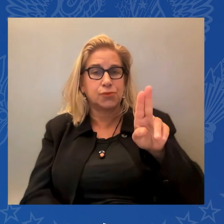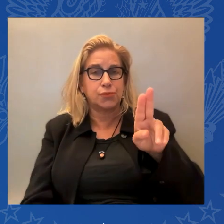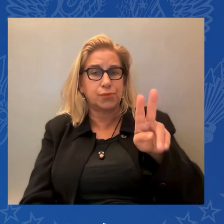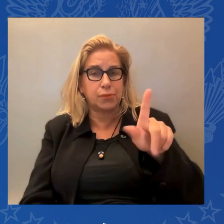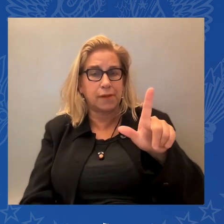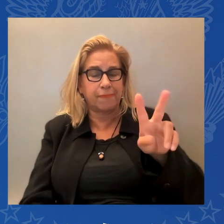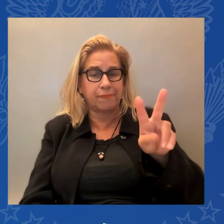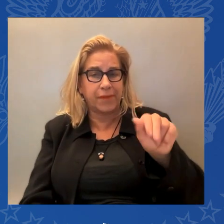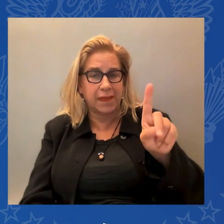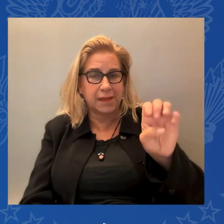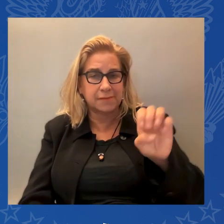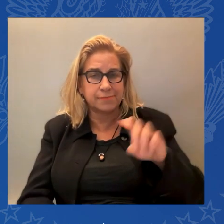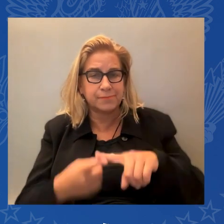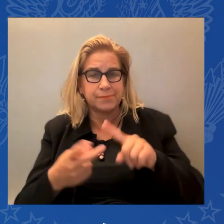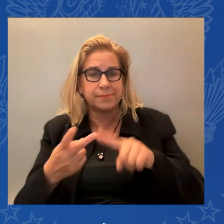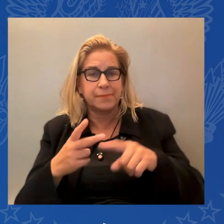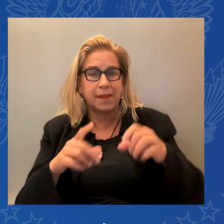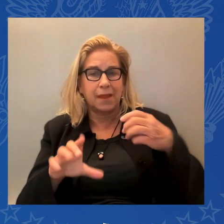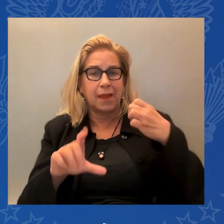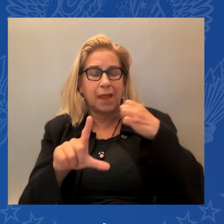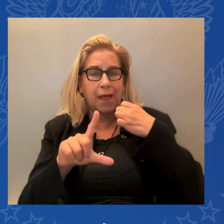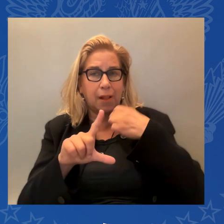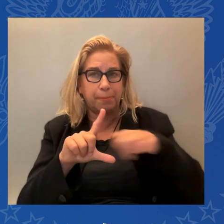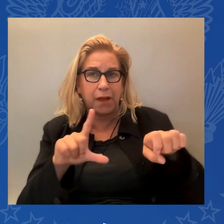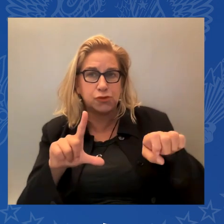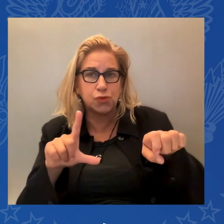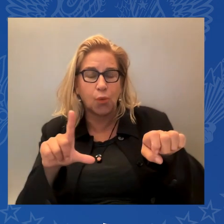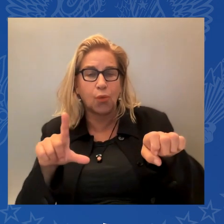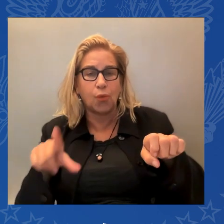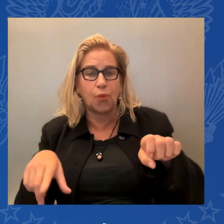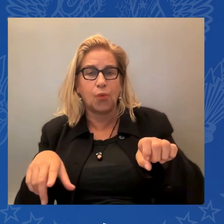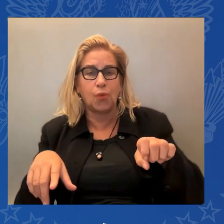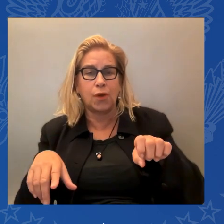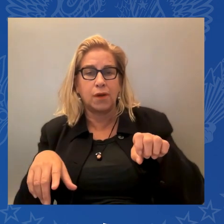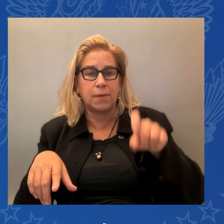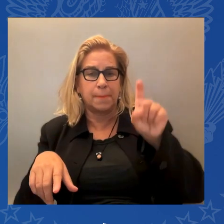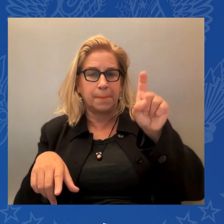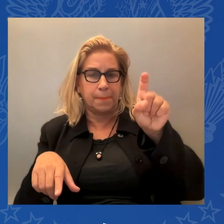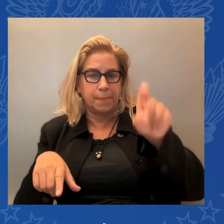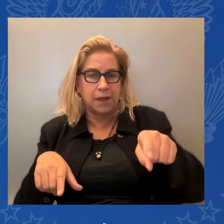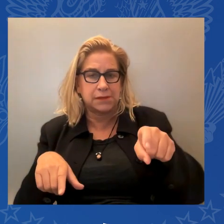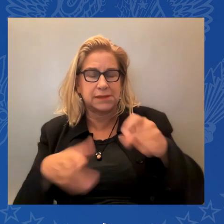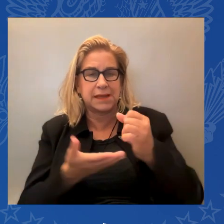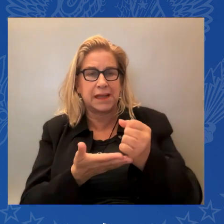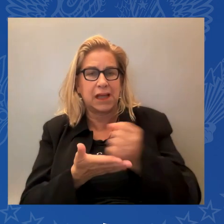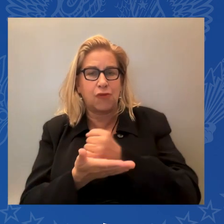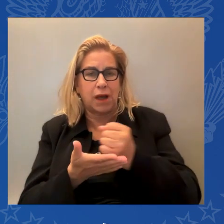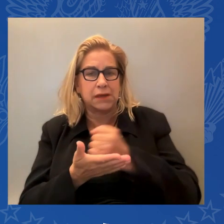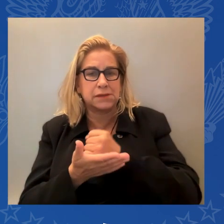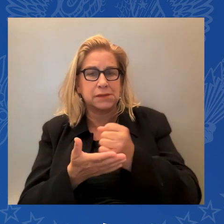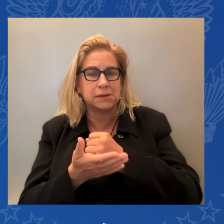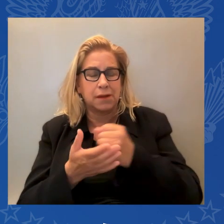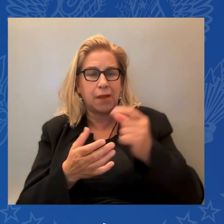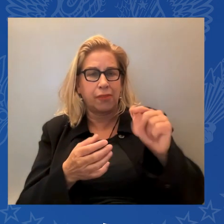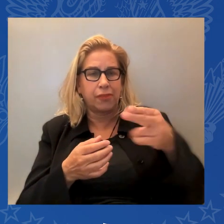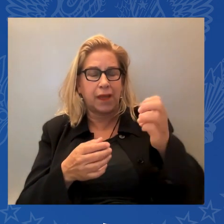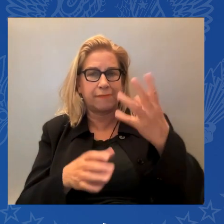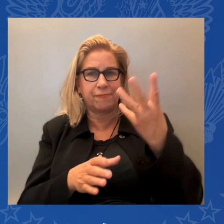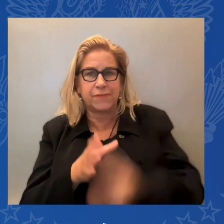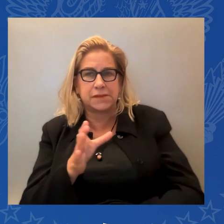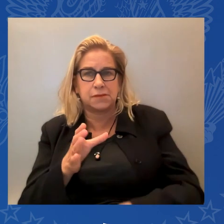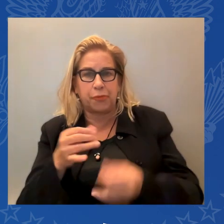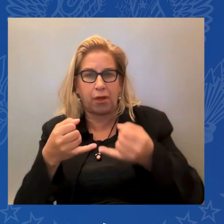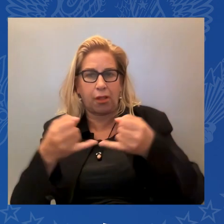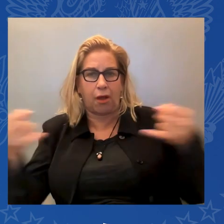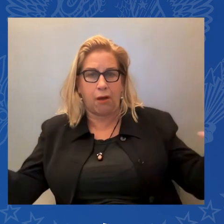that invisible line. We have to do that. There's no option. Together, we passed and signed the first meaningful gun safety law